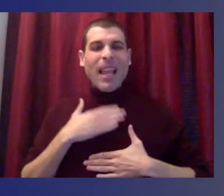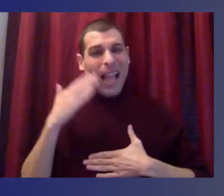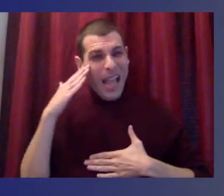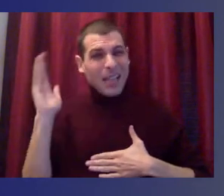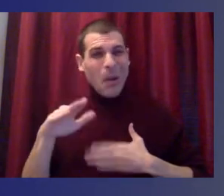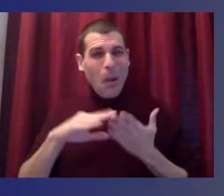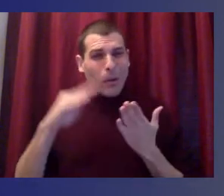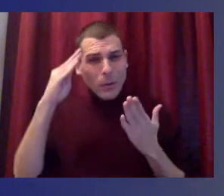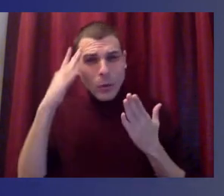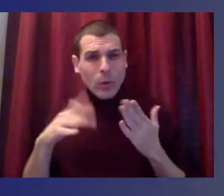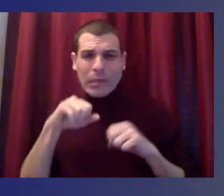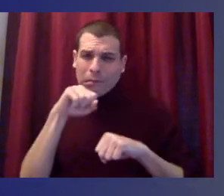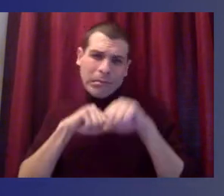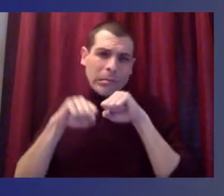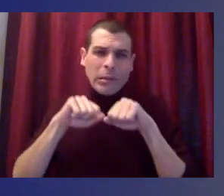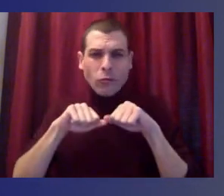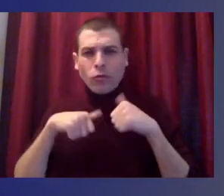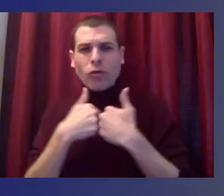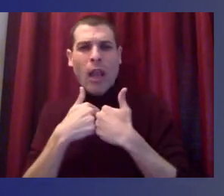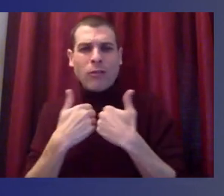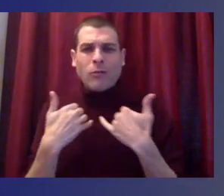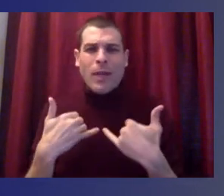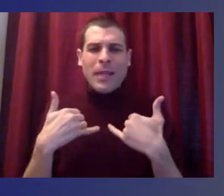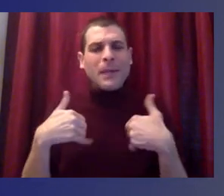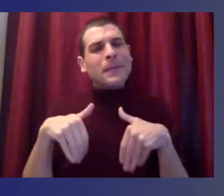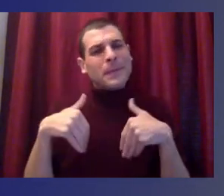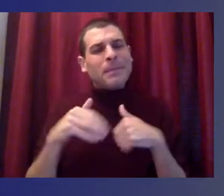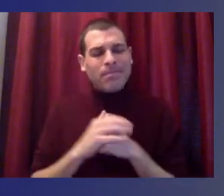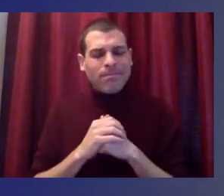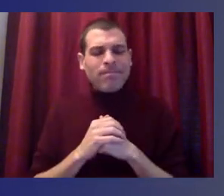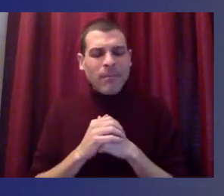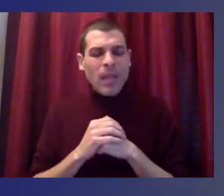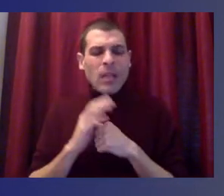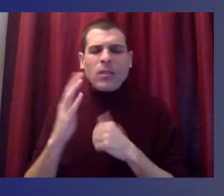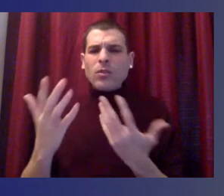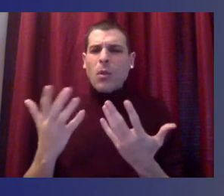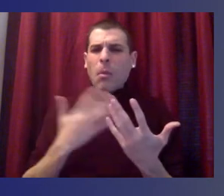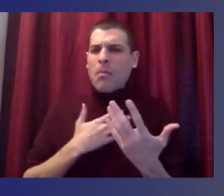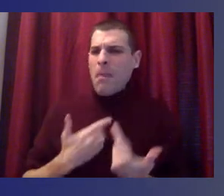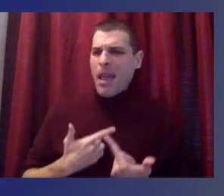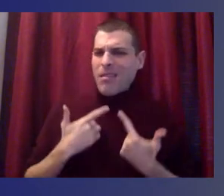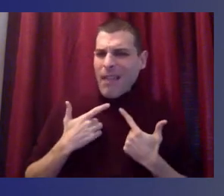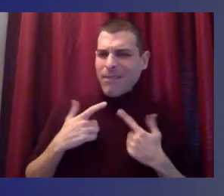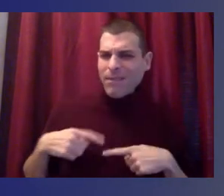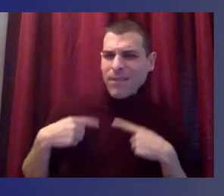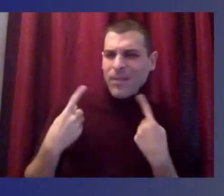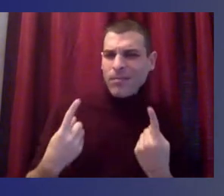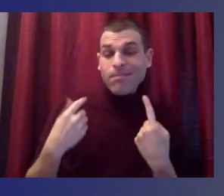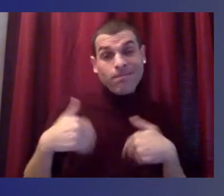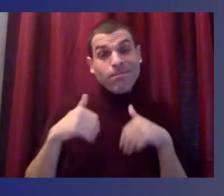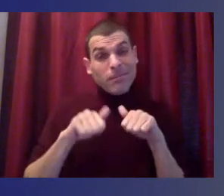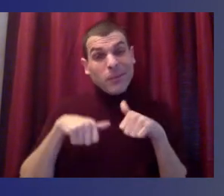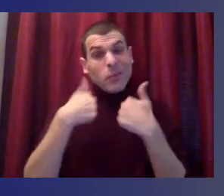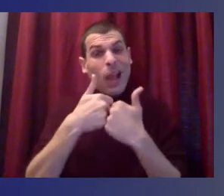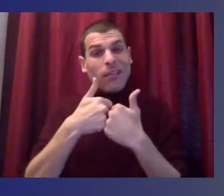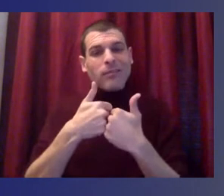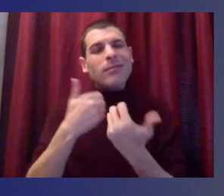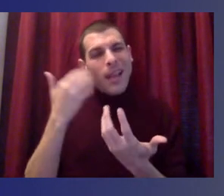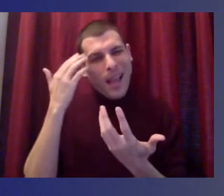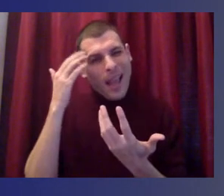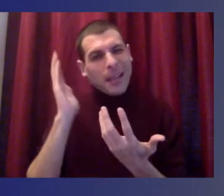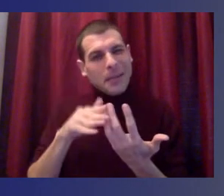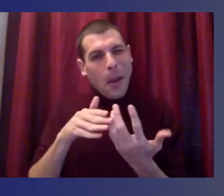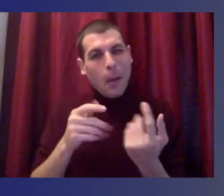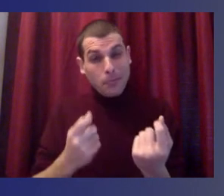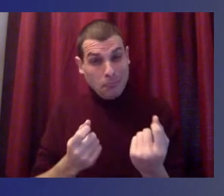time. I think I'll start with the first part of the question. What has life been like? Challenging as it's been for so many of us. On a